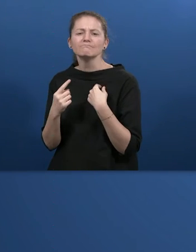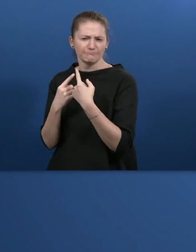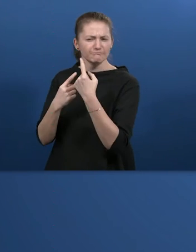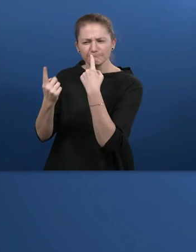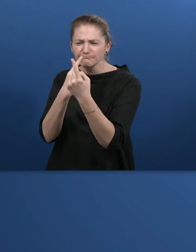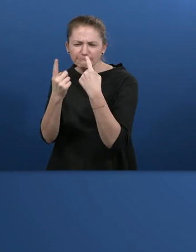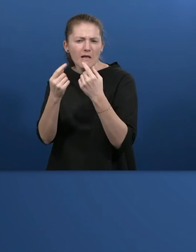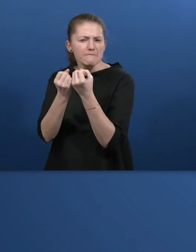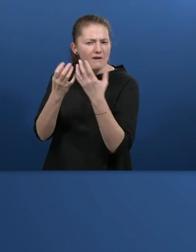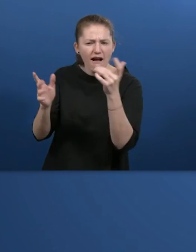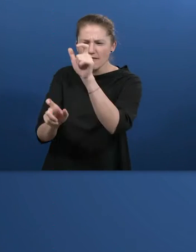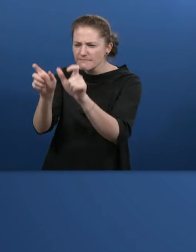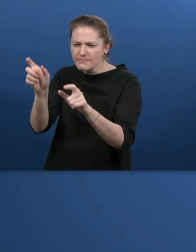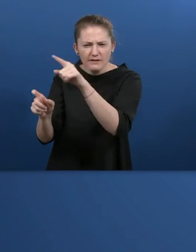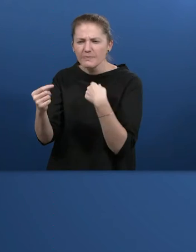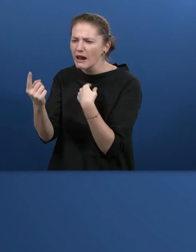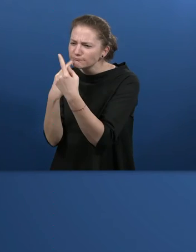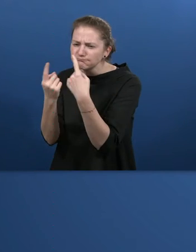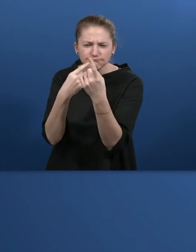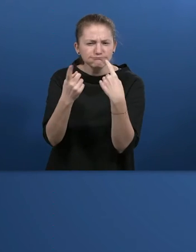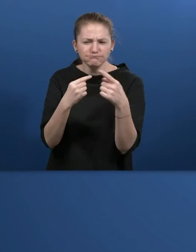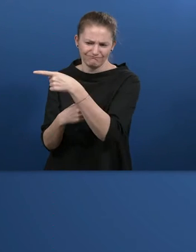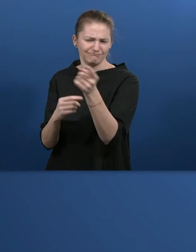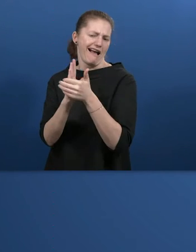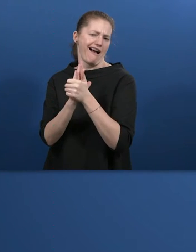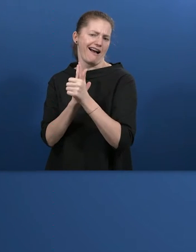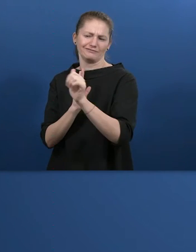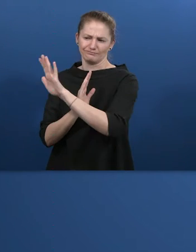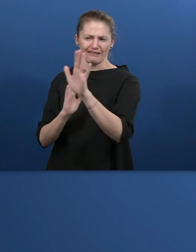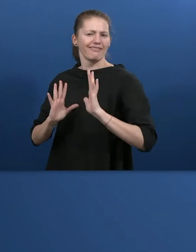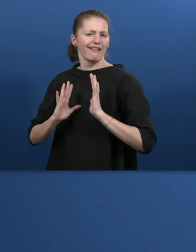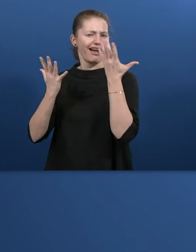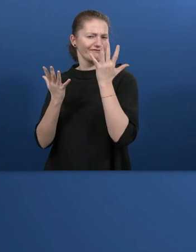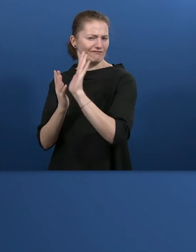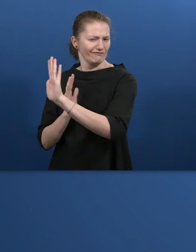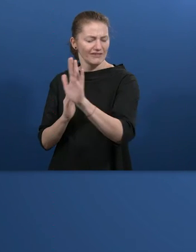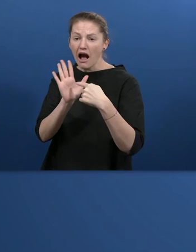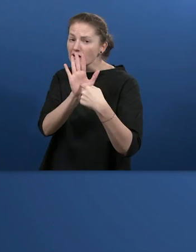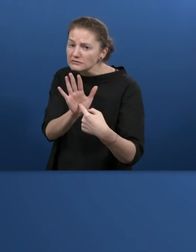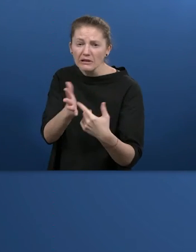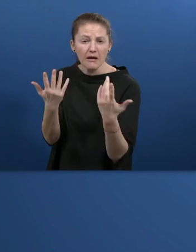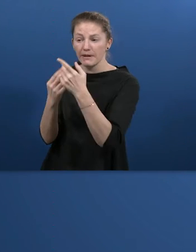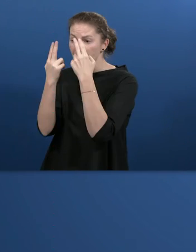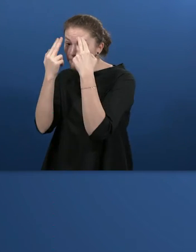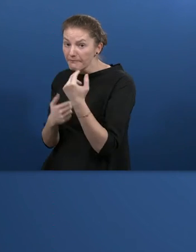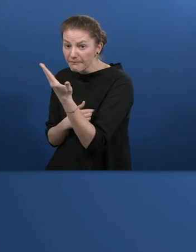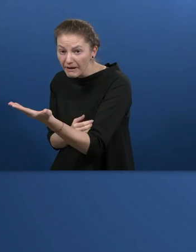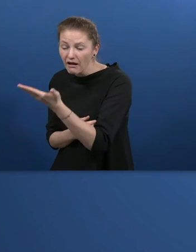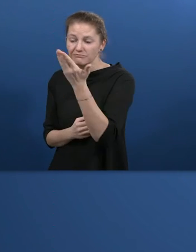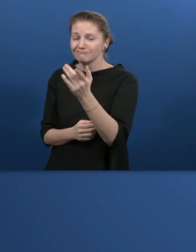We talked to many people that are experts of their own life, like blind people, deaf people,